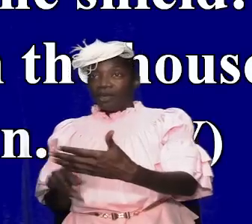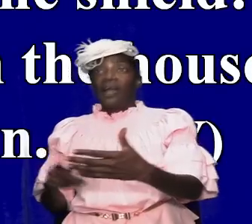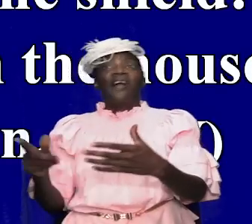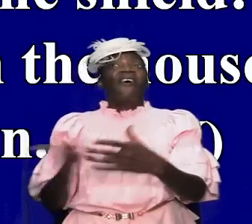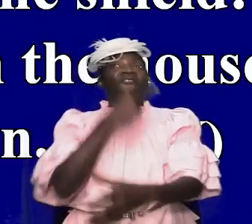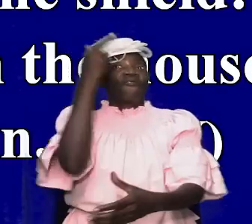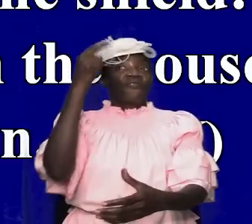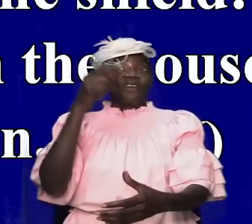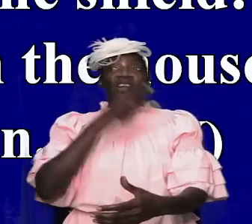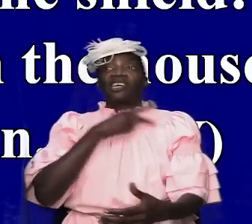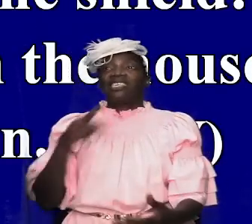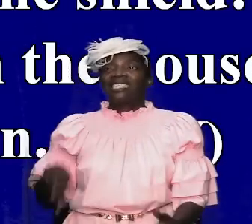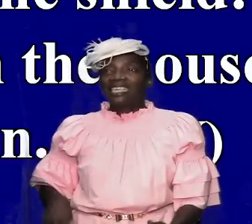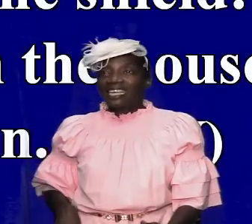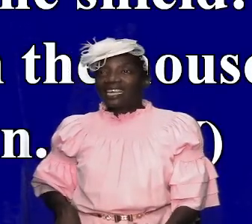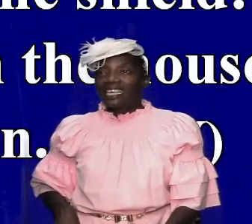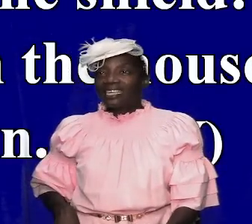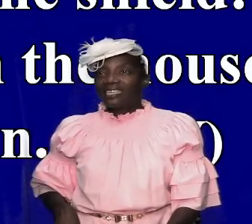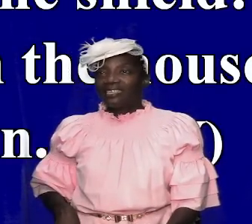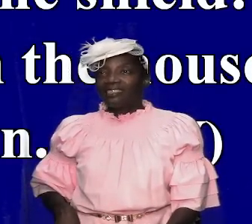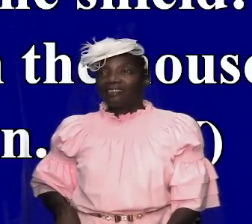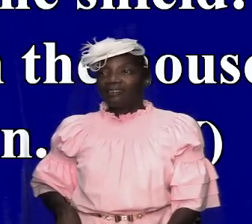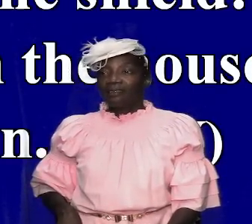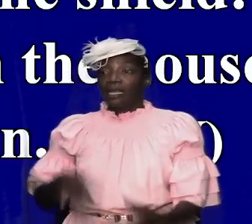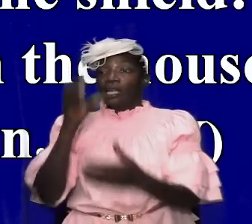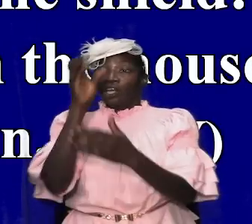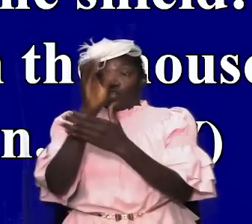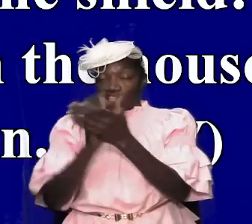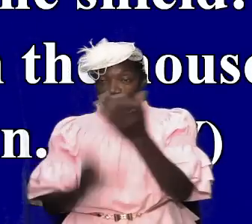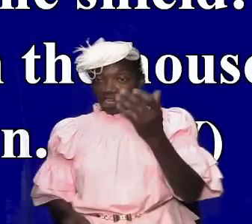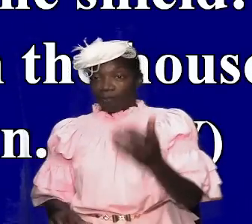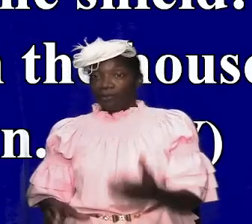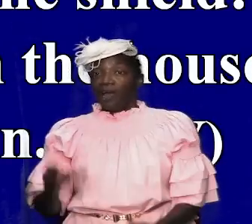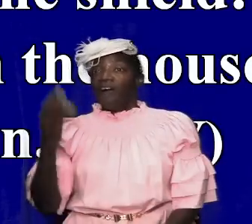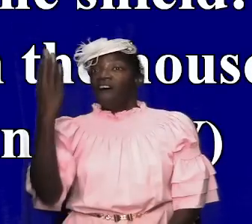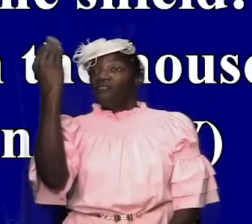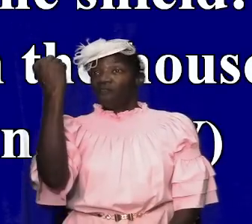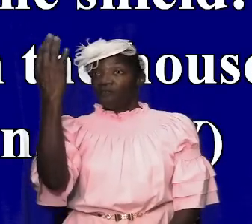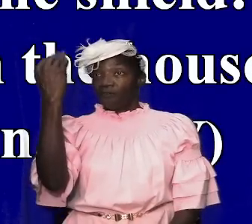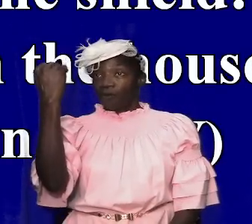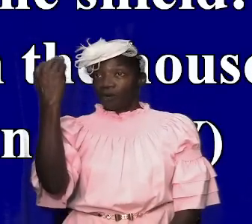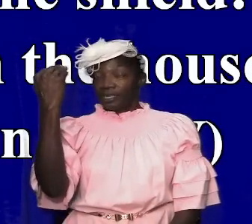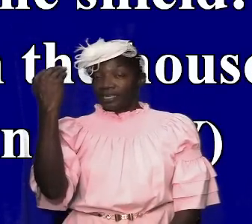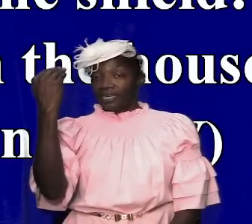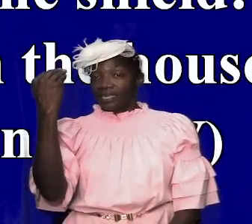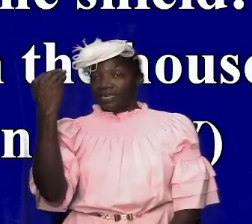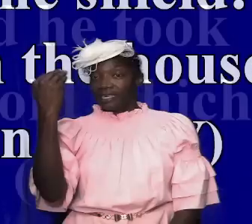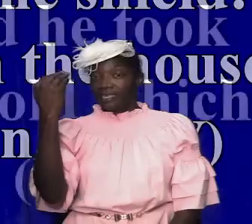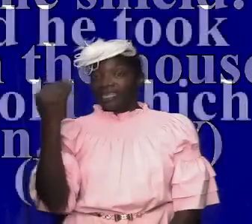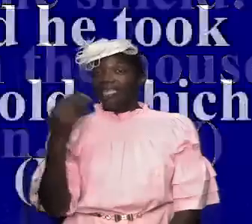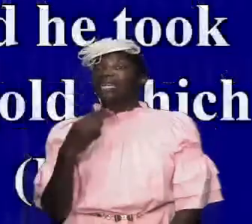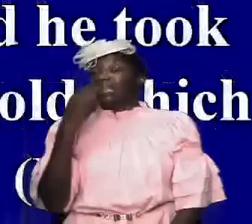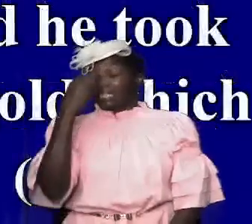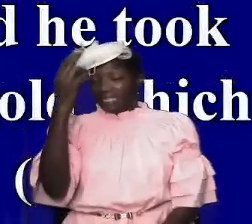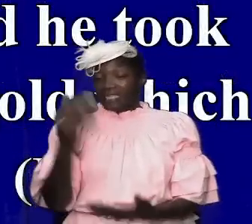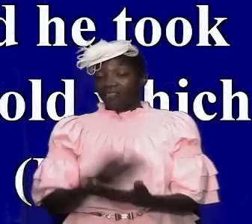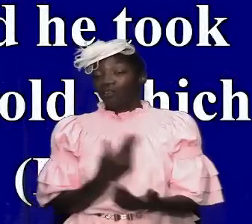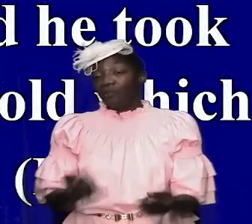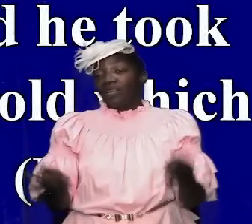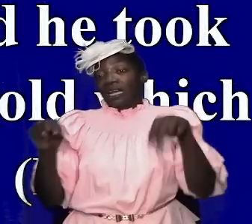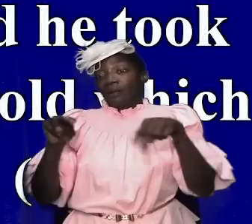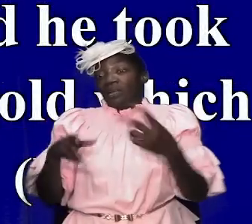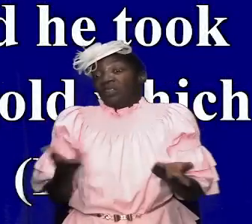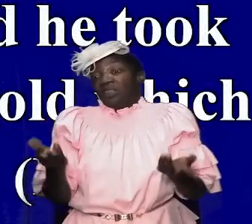but this time i want us to jump to verse to chapter 14 and i want us to see something happening here there was a